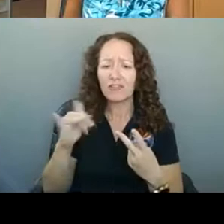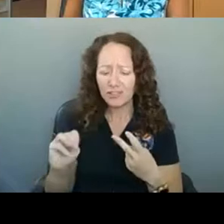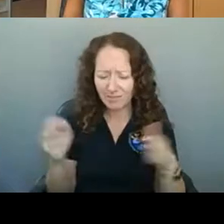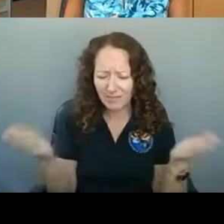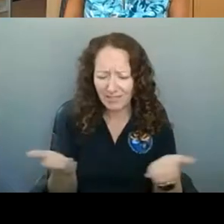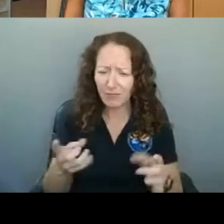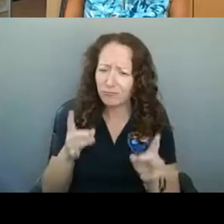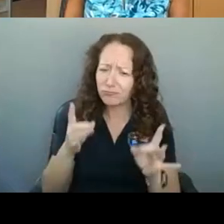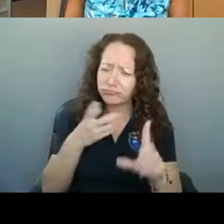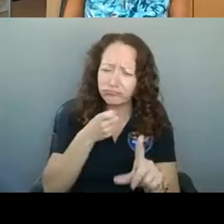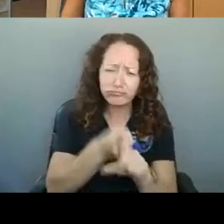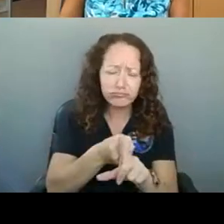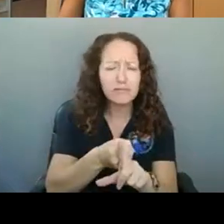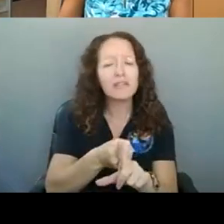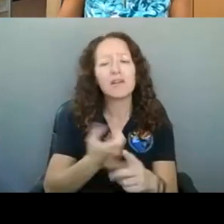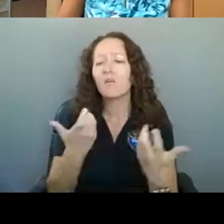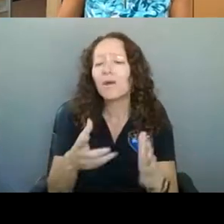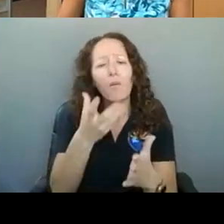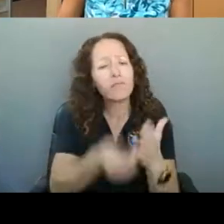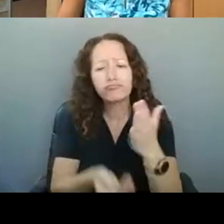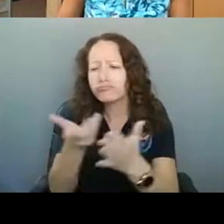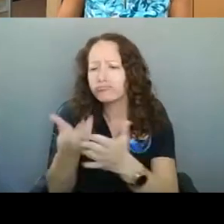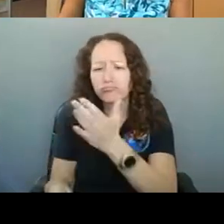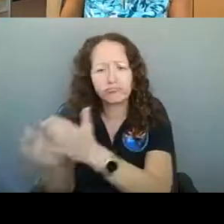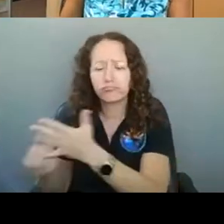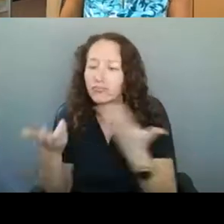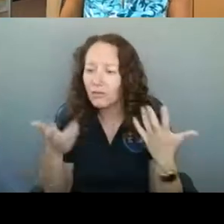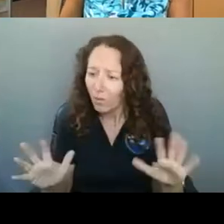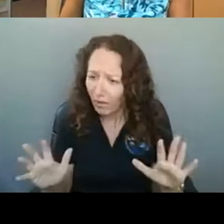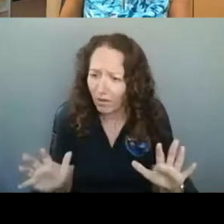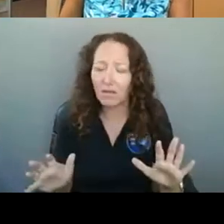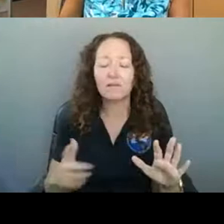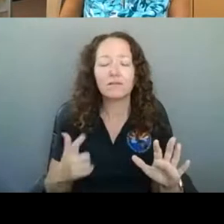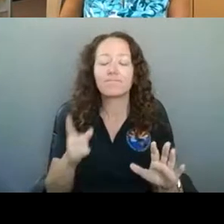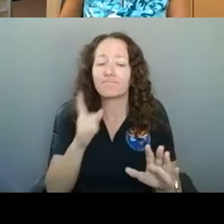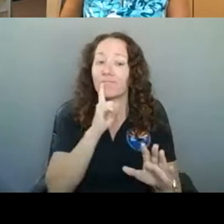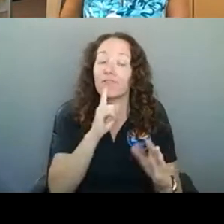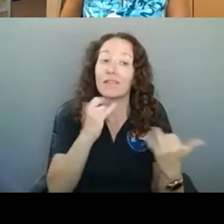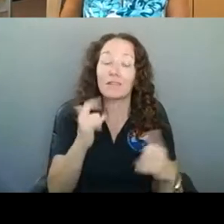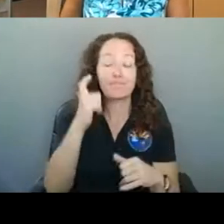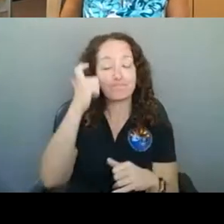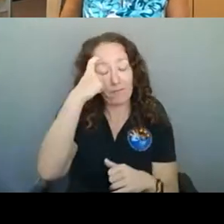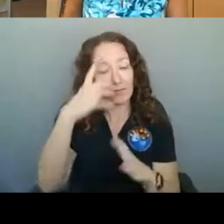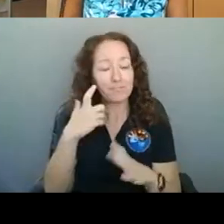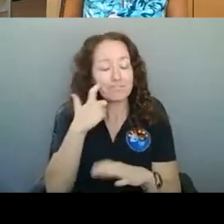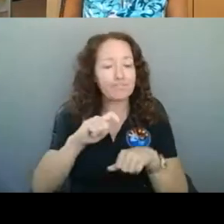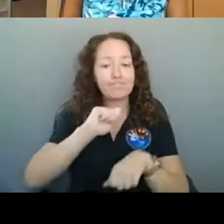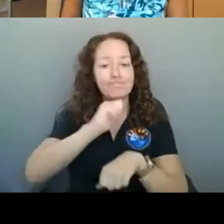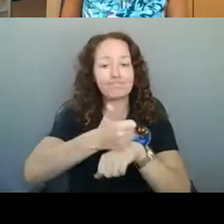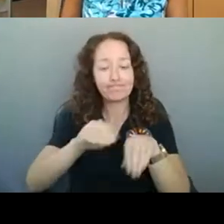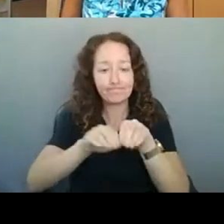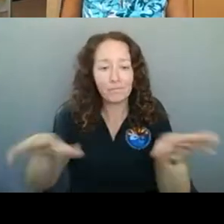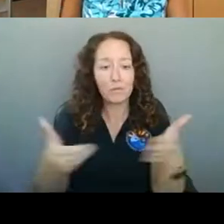And we understand that. And so we're grateful for some new guidelines that allow some of you to begin